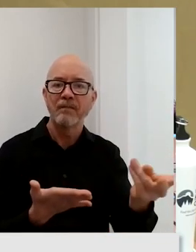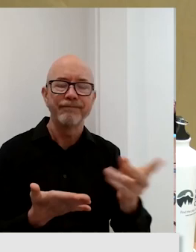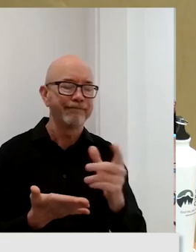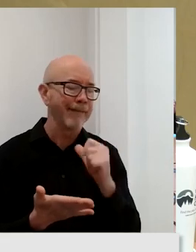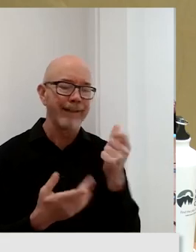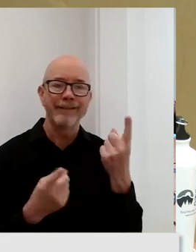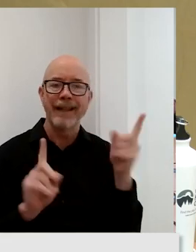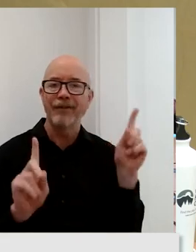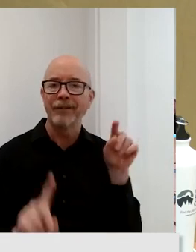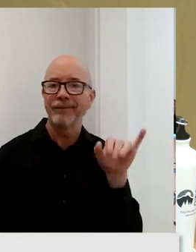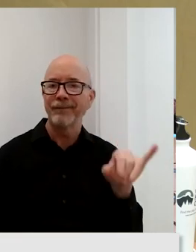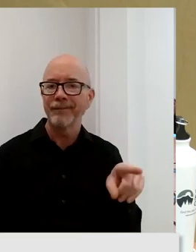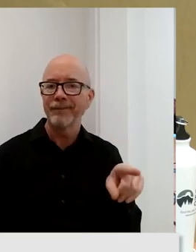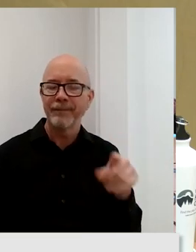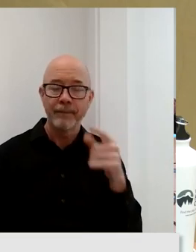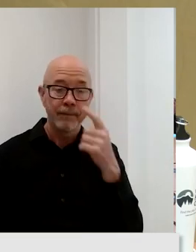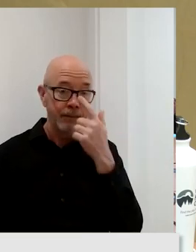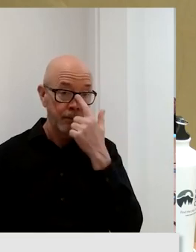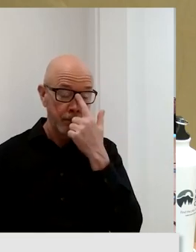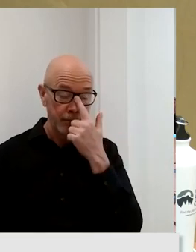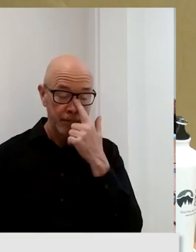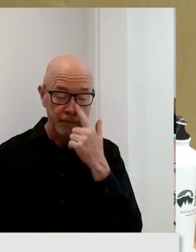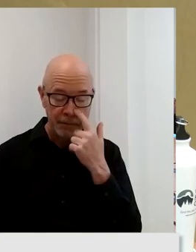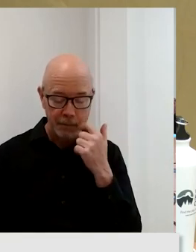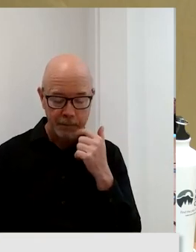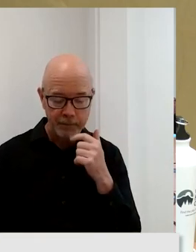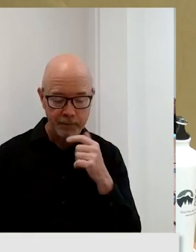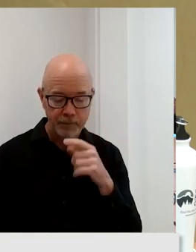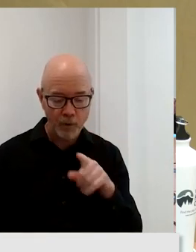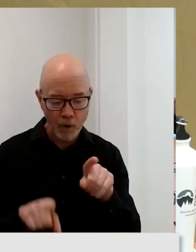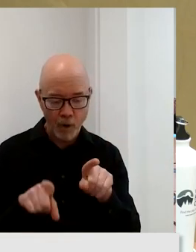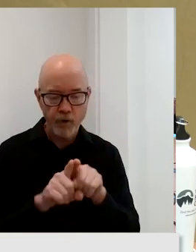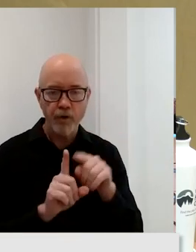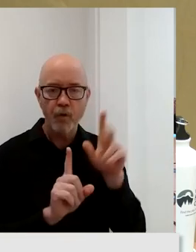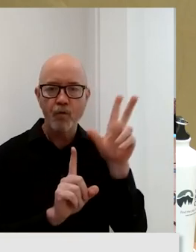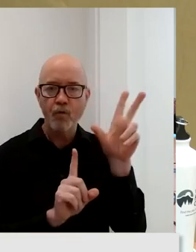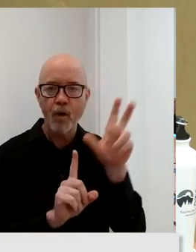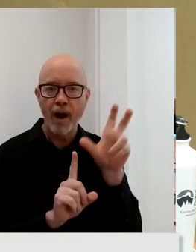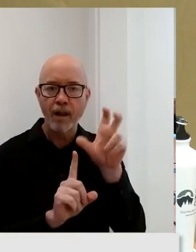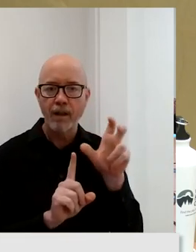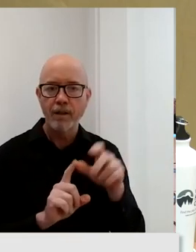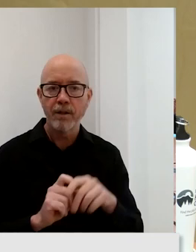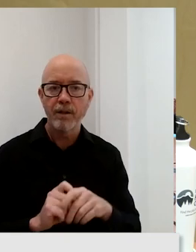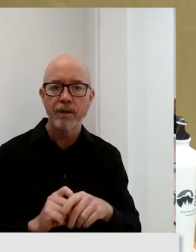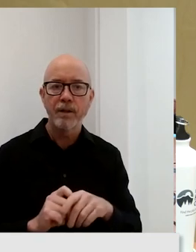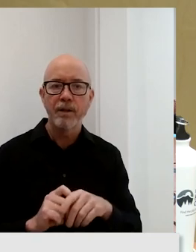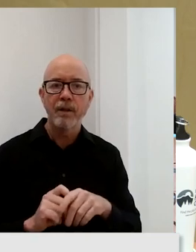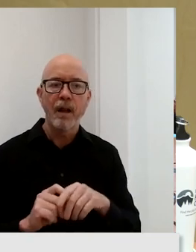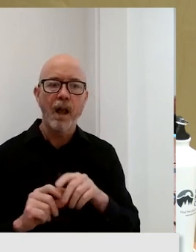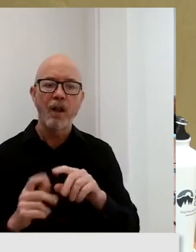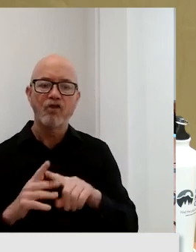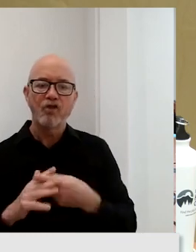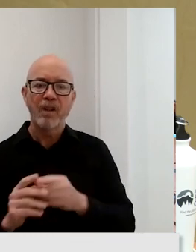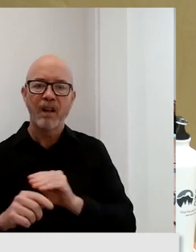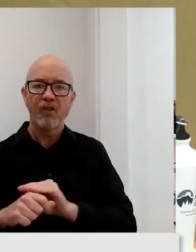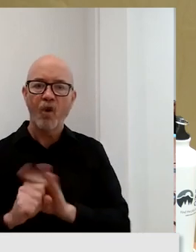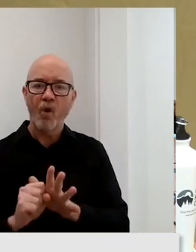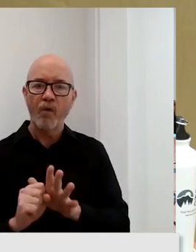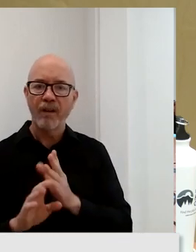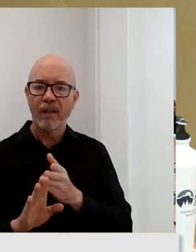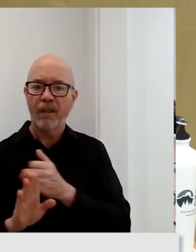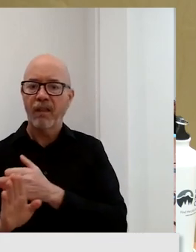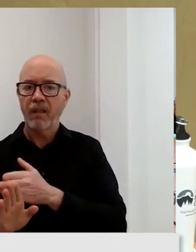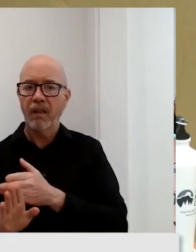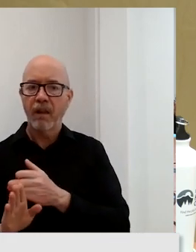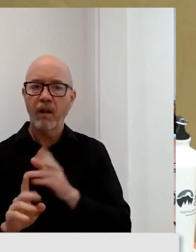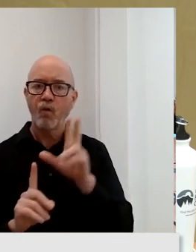We're, we're, and I'll touch briefly on the wireless. The initiative that we did at the beginning of COVID, throw a lot of wireless access points